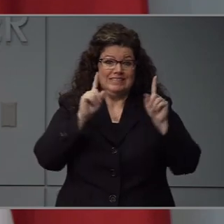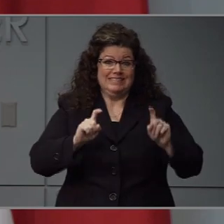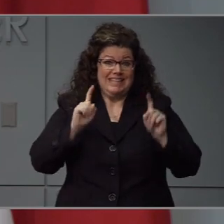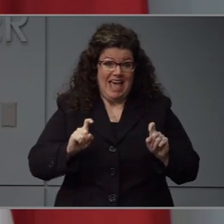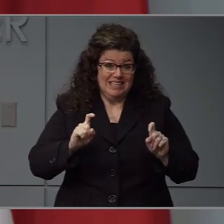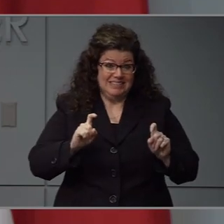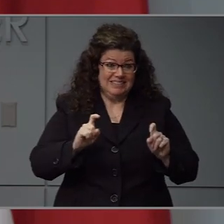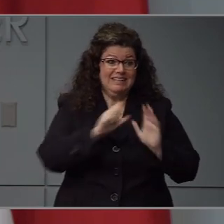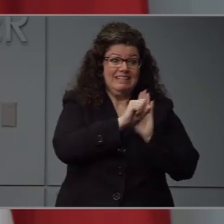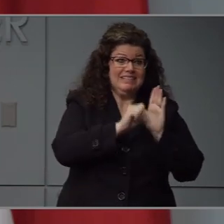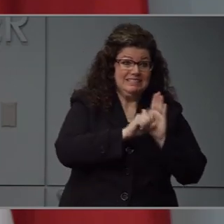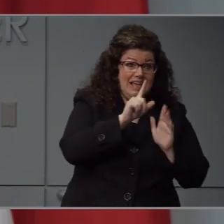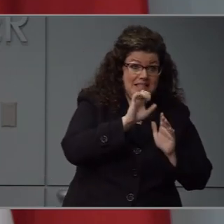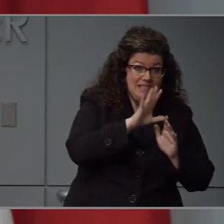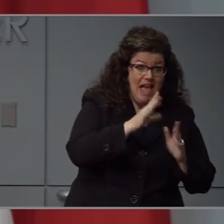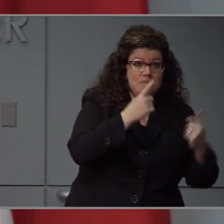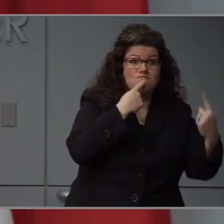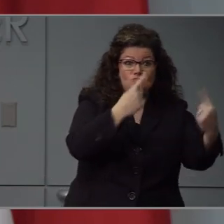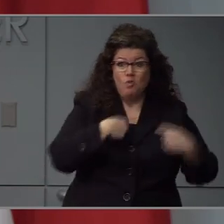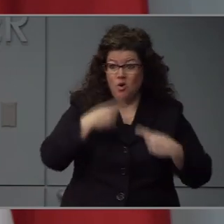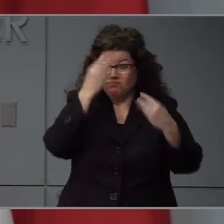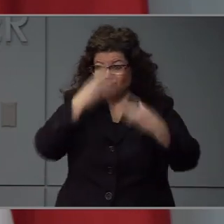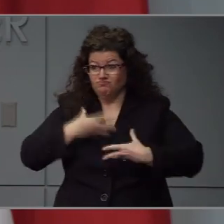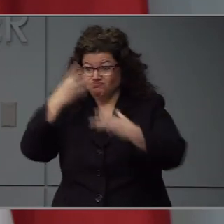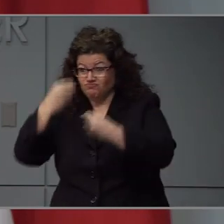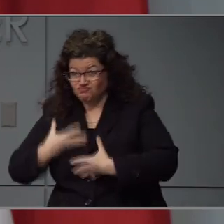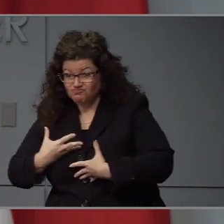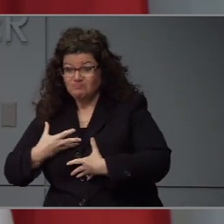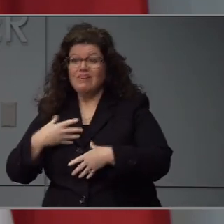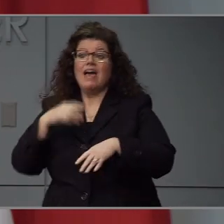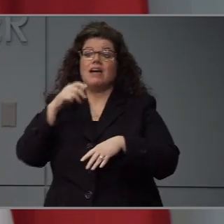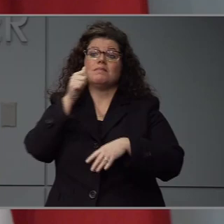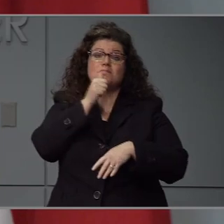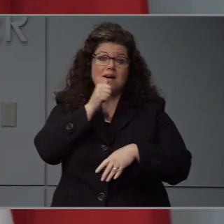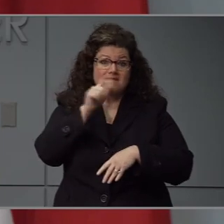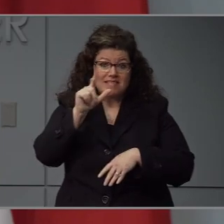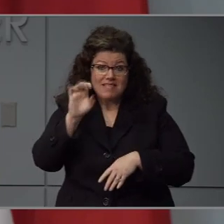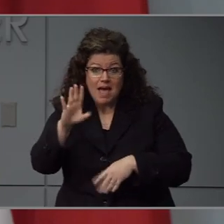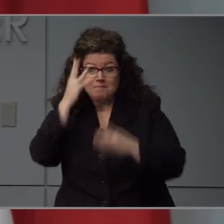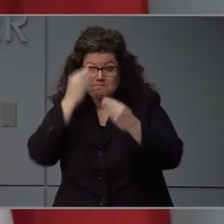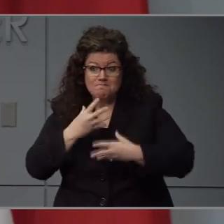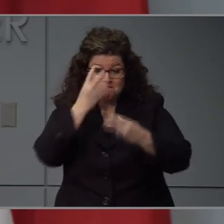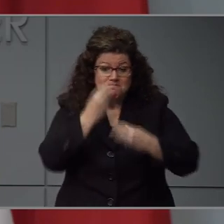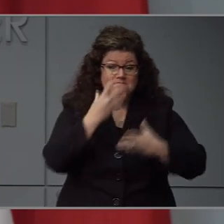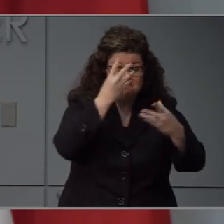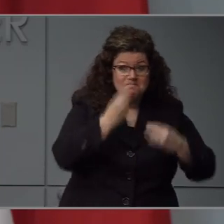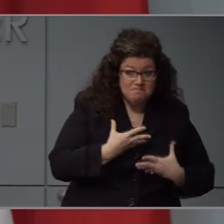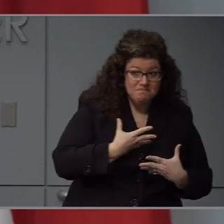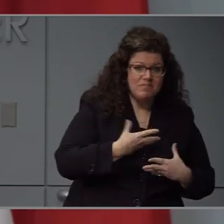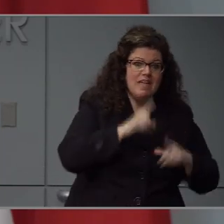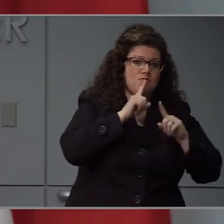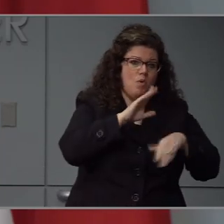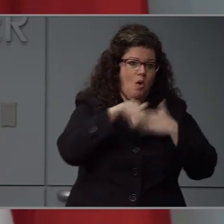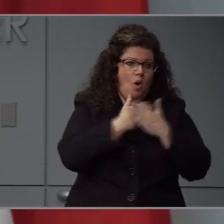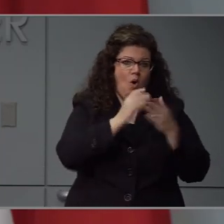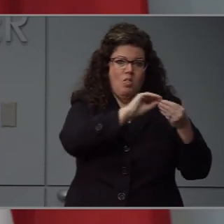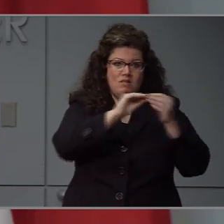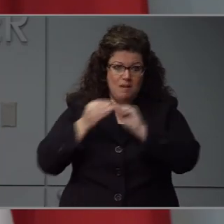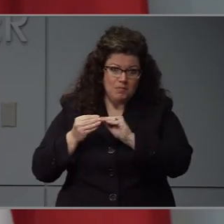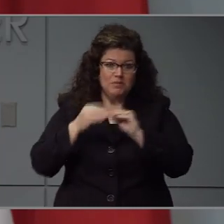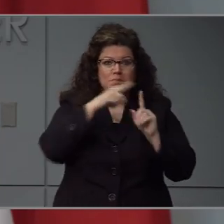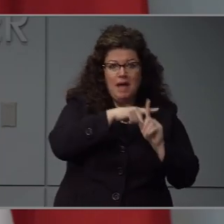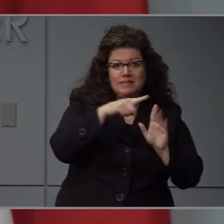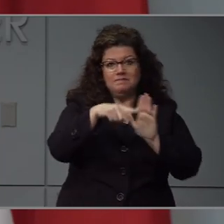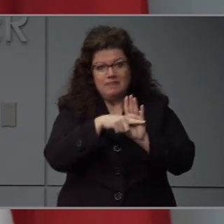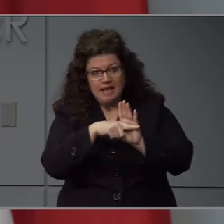That's both the state lab and outside private and academic labs. And they do report their negatives and positives to us, but not